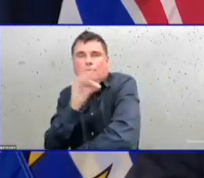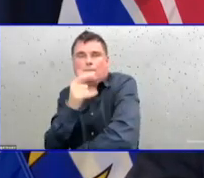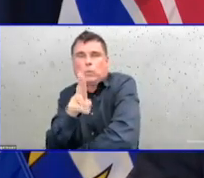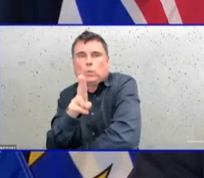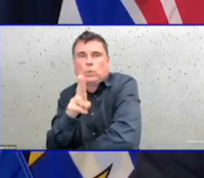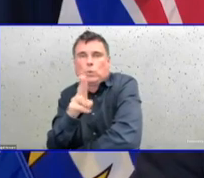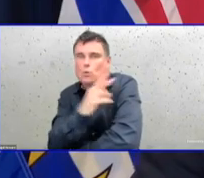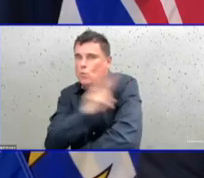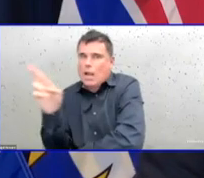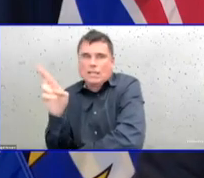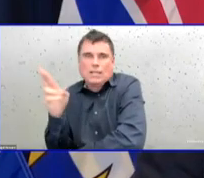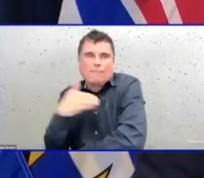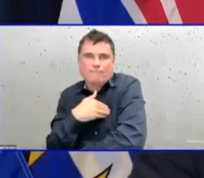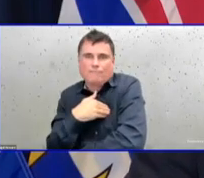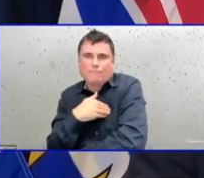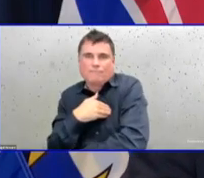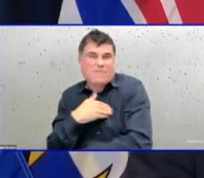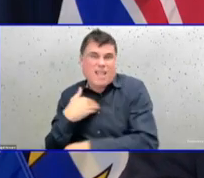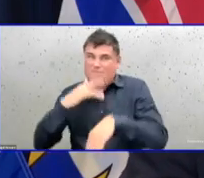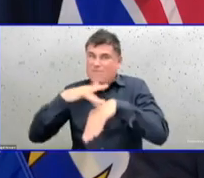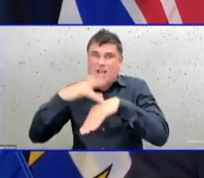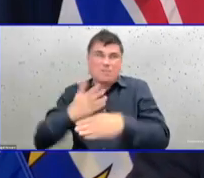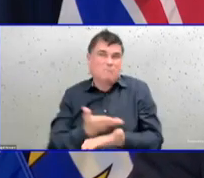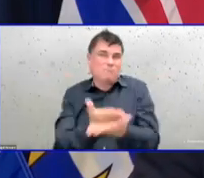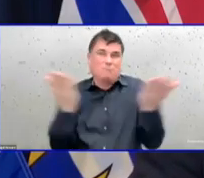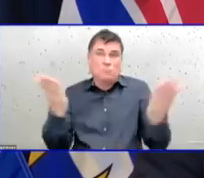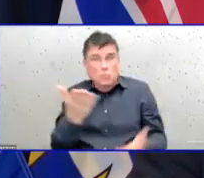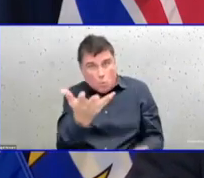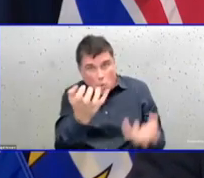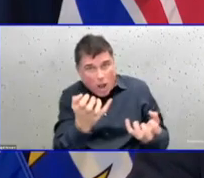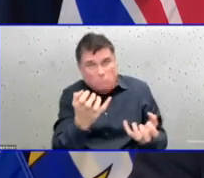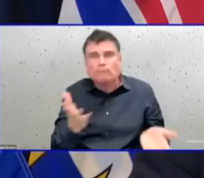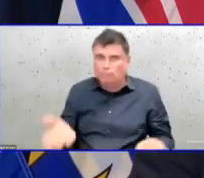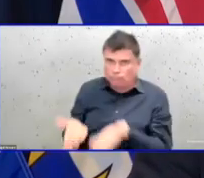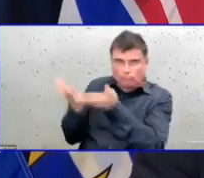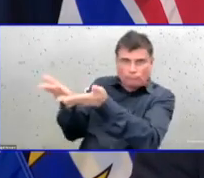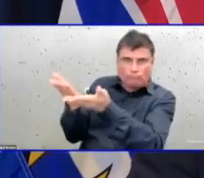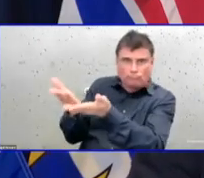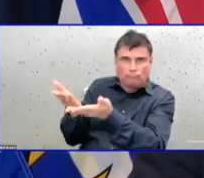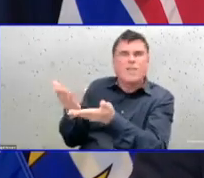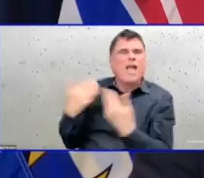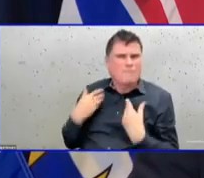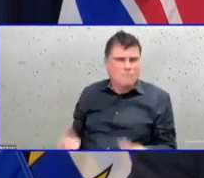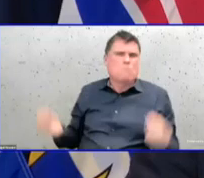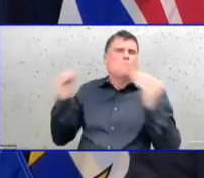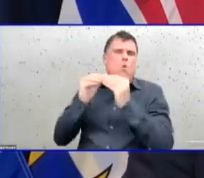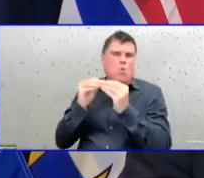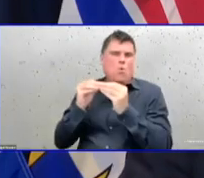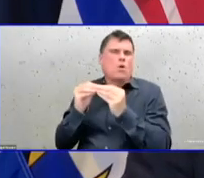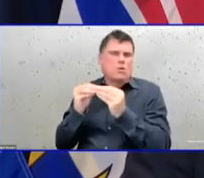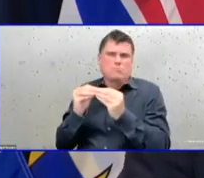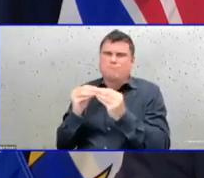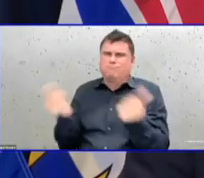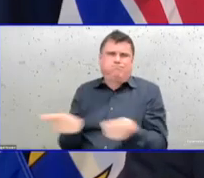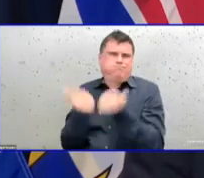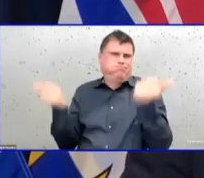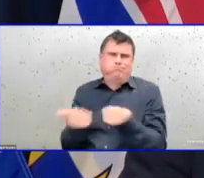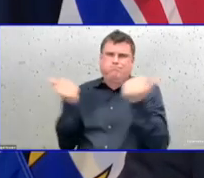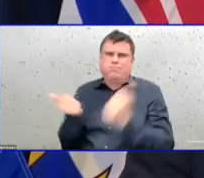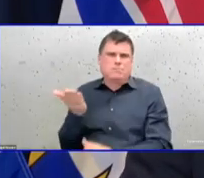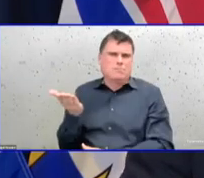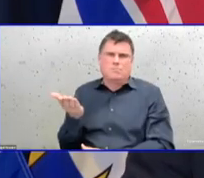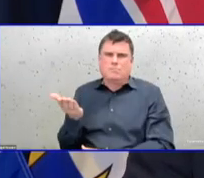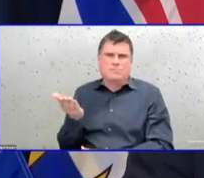is required to ensure that everyone can get a flu shot, remind people to get it done. It's free and it's good for everybody.